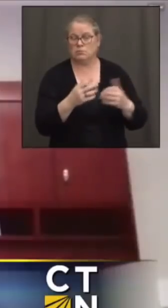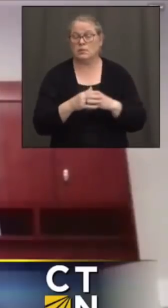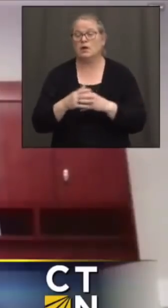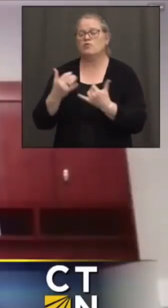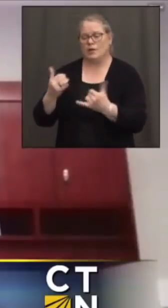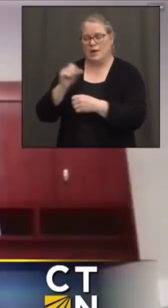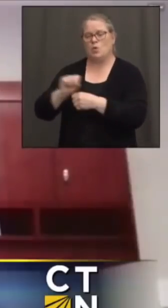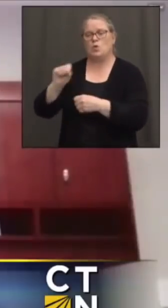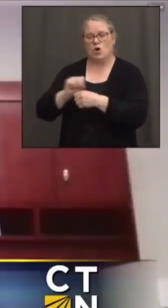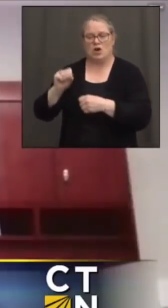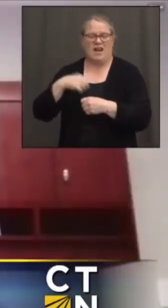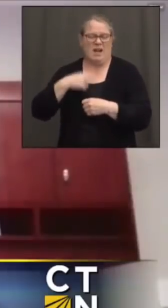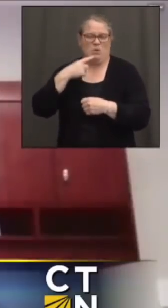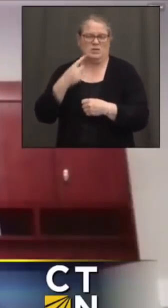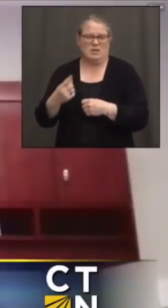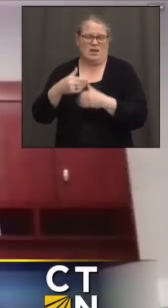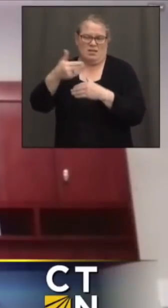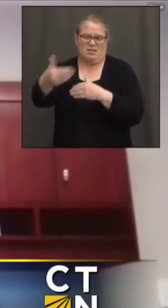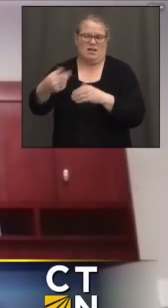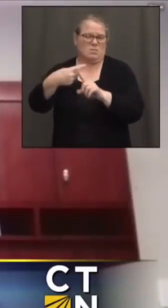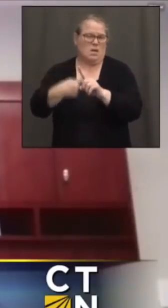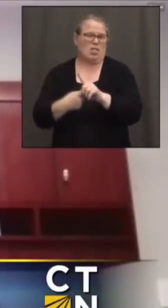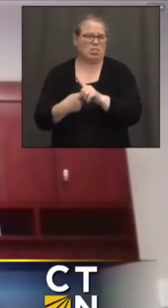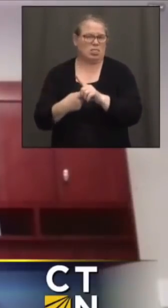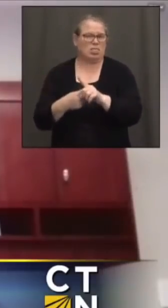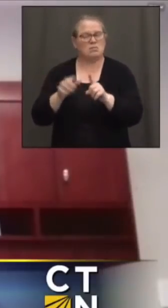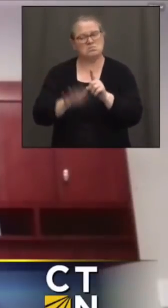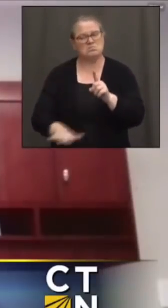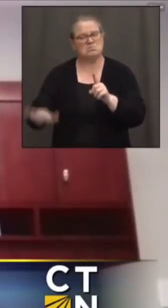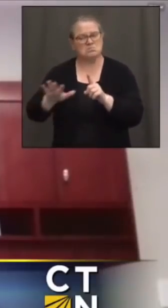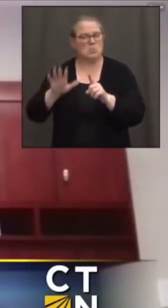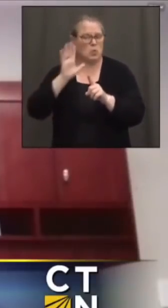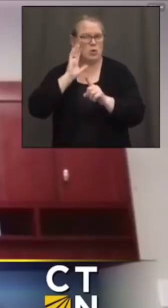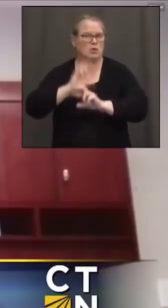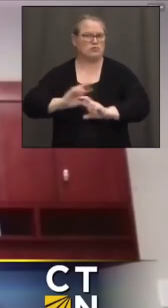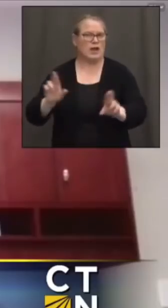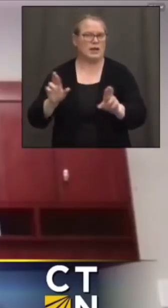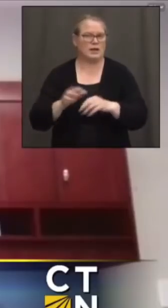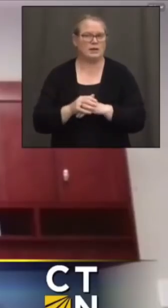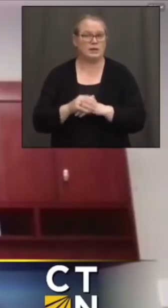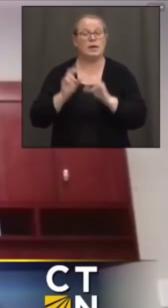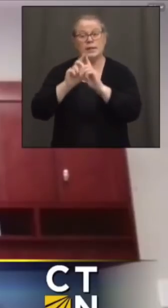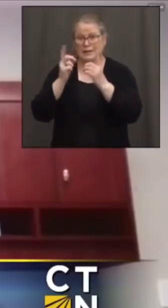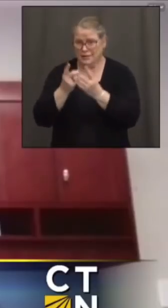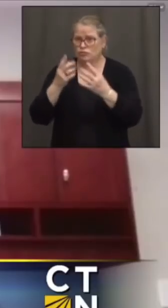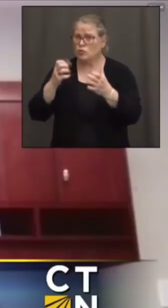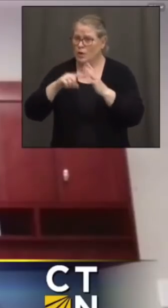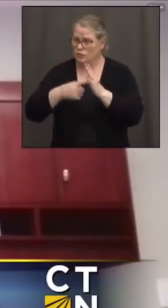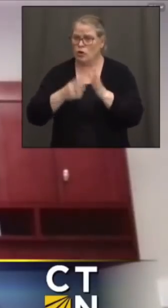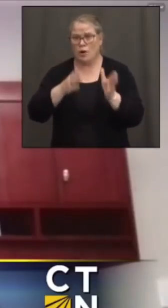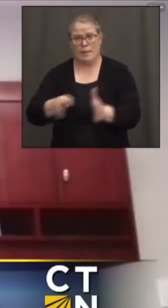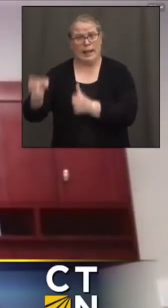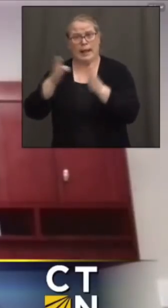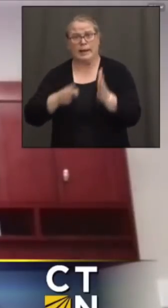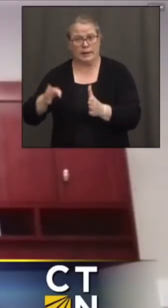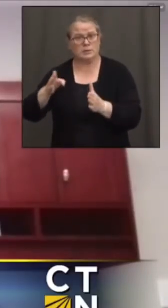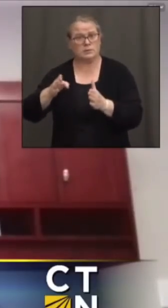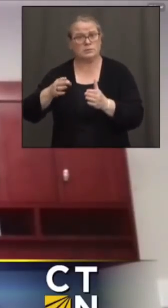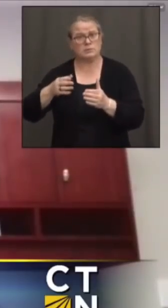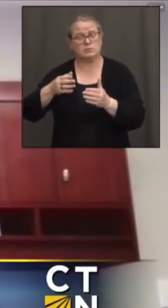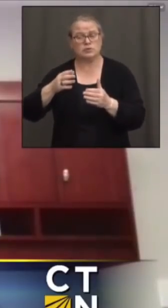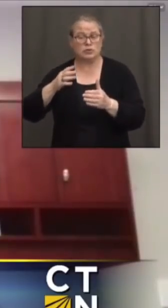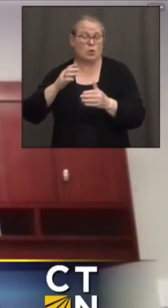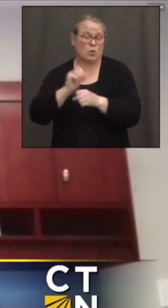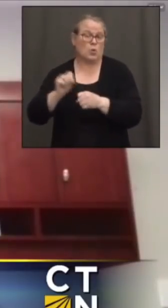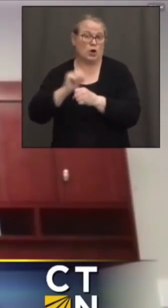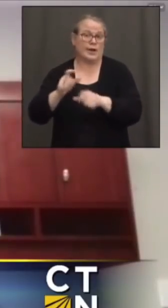now, and I would say within the next, you know, month or so, we will be able to do that. Our districts certainly want to be planning, and so we're working as quickly as